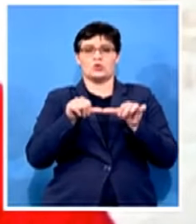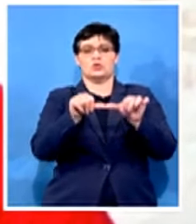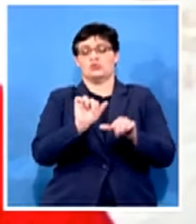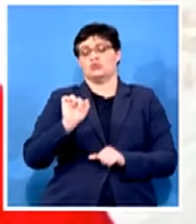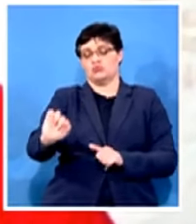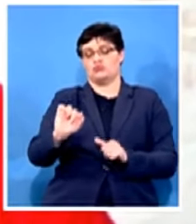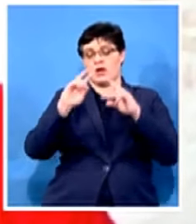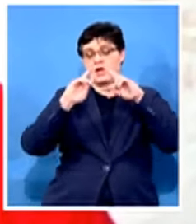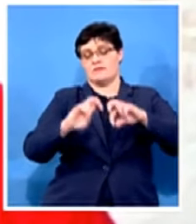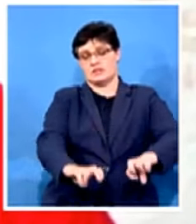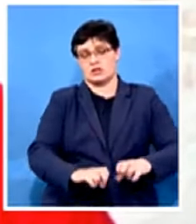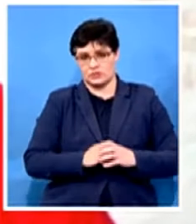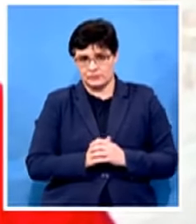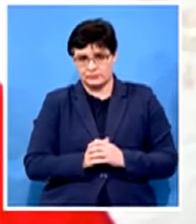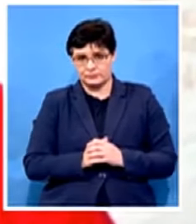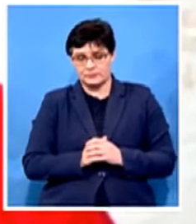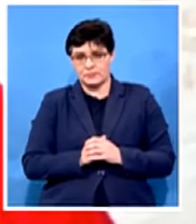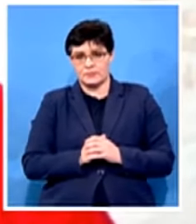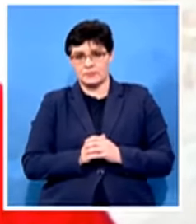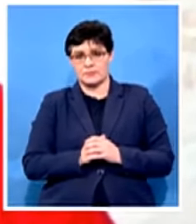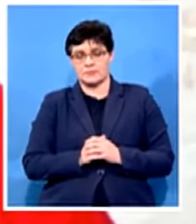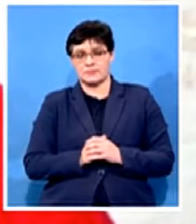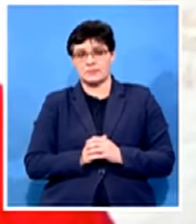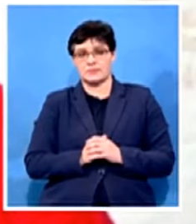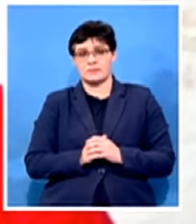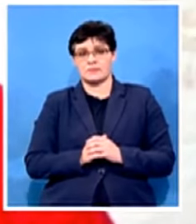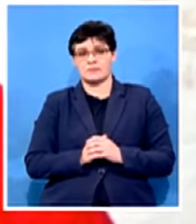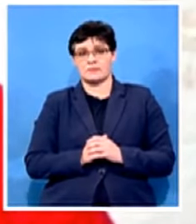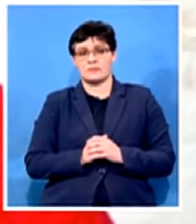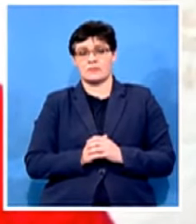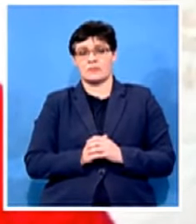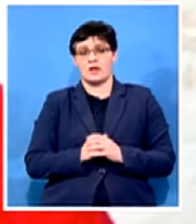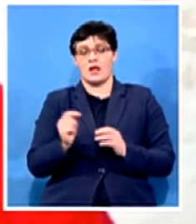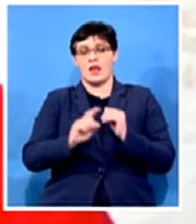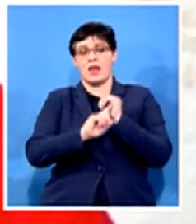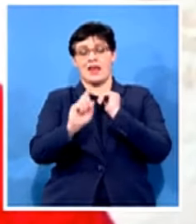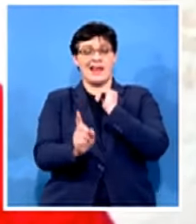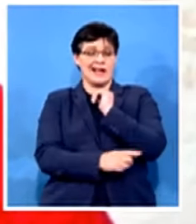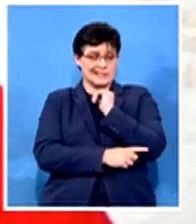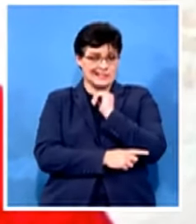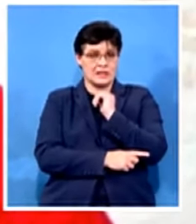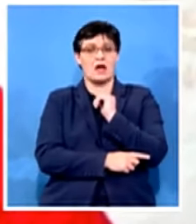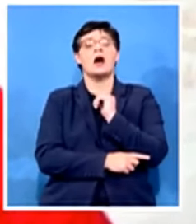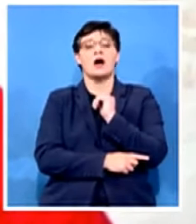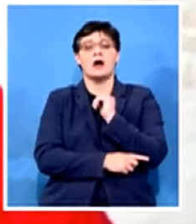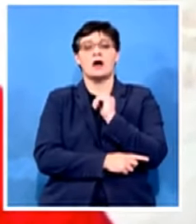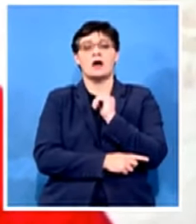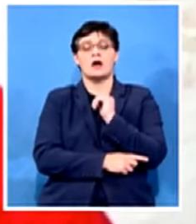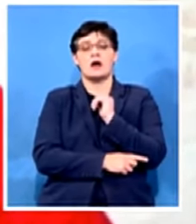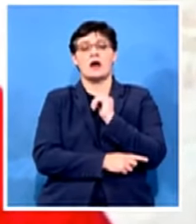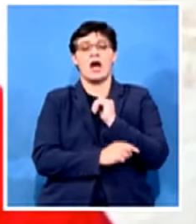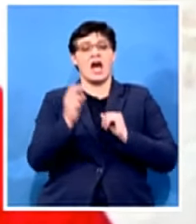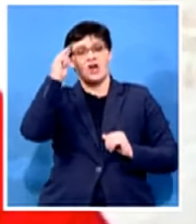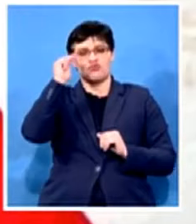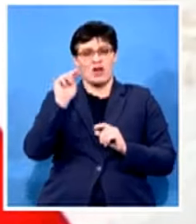the last area was addressing the the gray area of persistent medical uh medicine